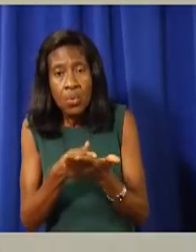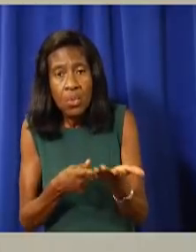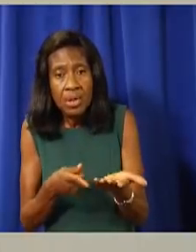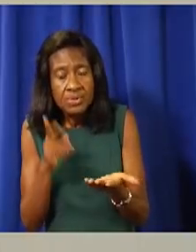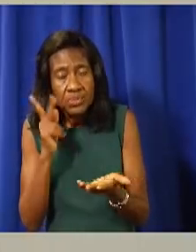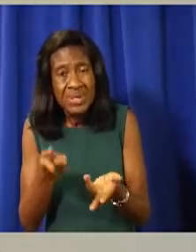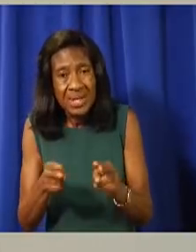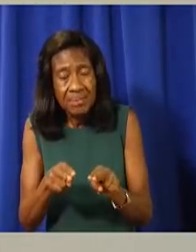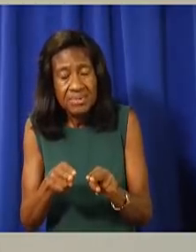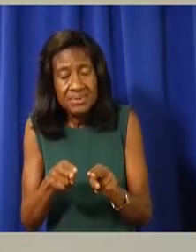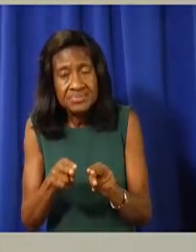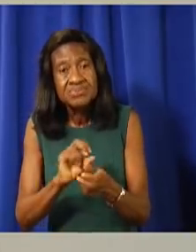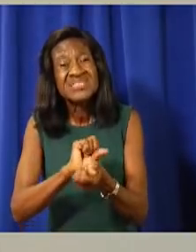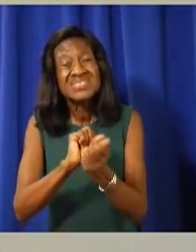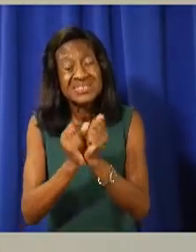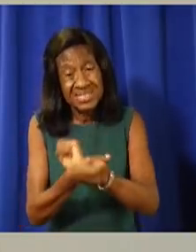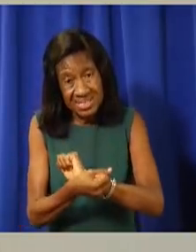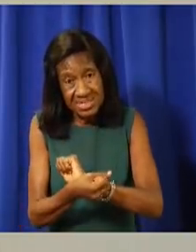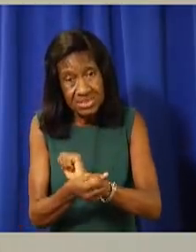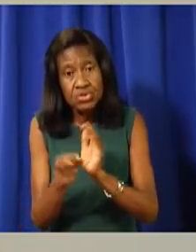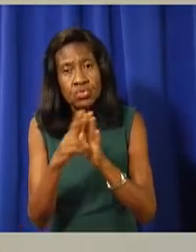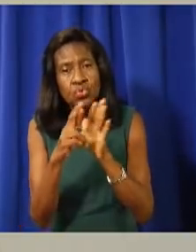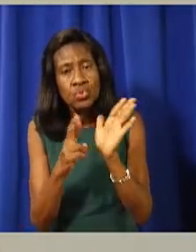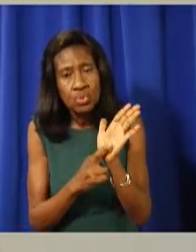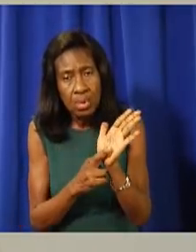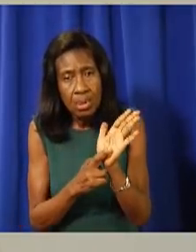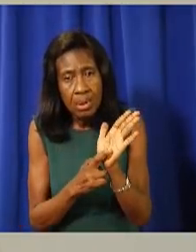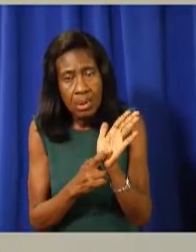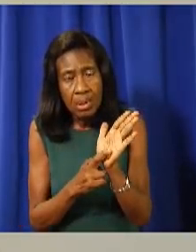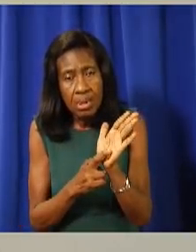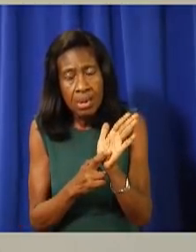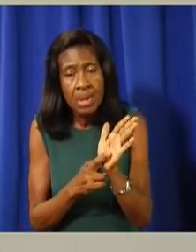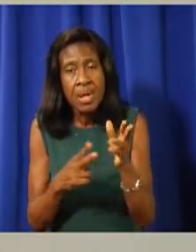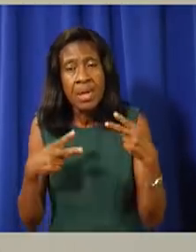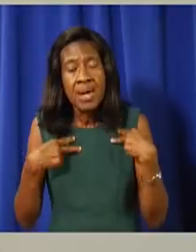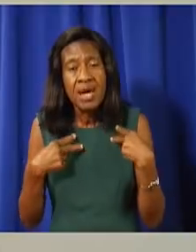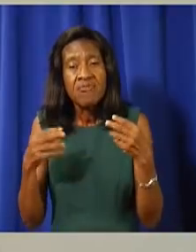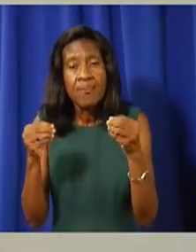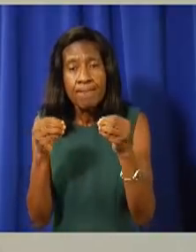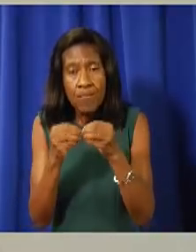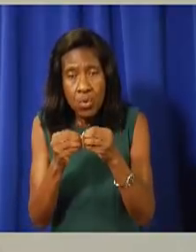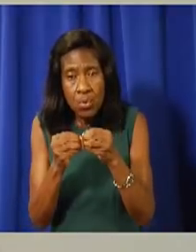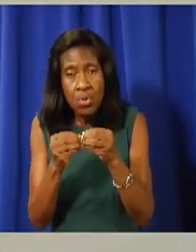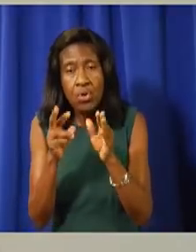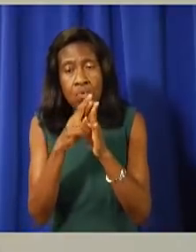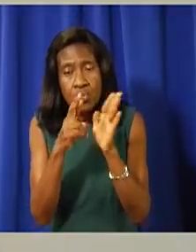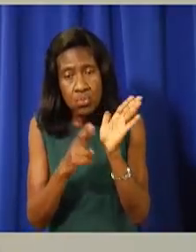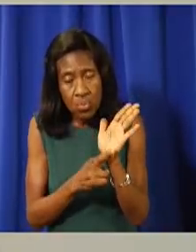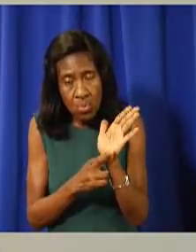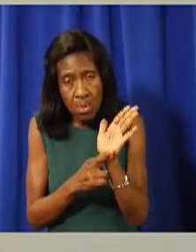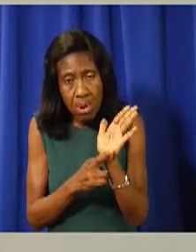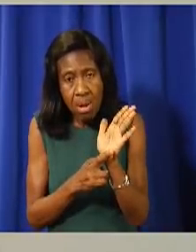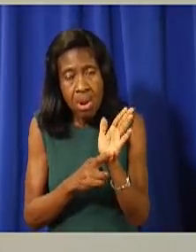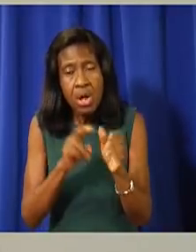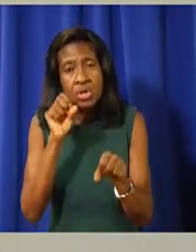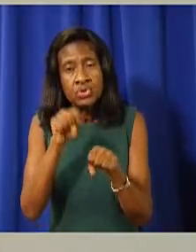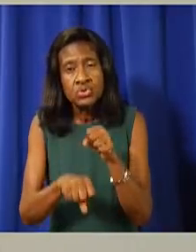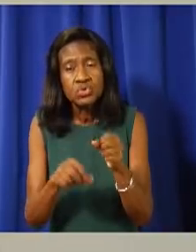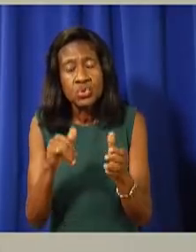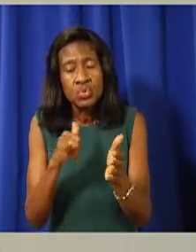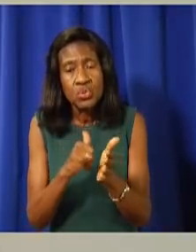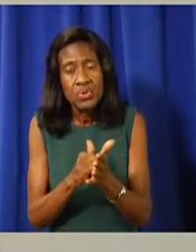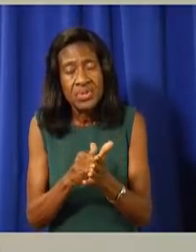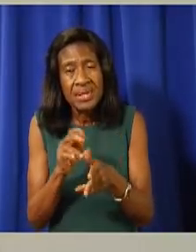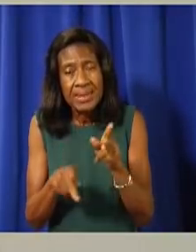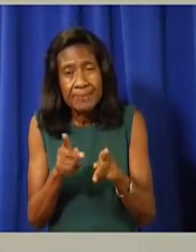made. Travel Cayman implemented additional protocols which will aim to reduce instances of quarantine